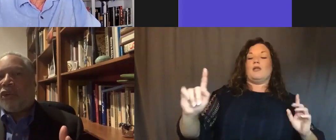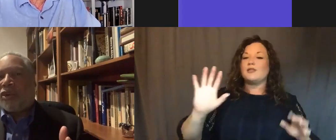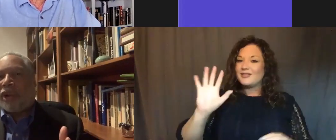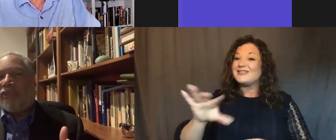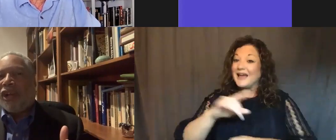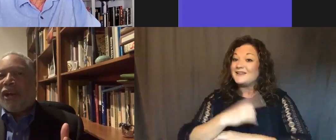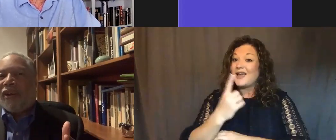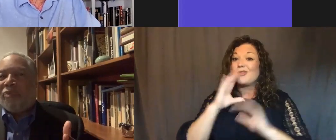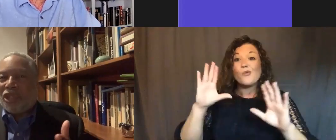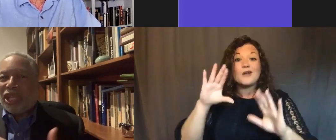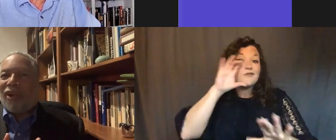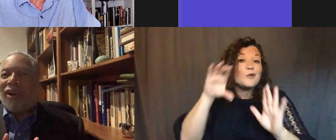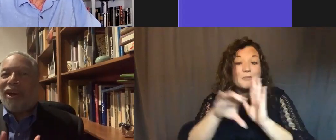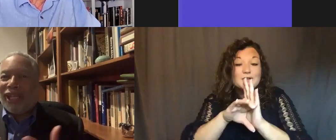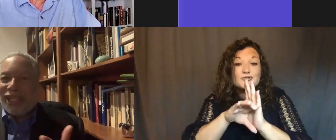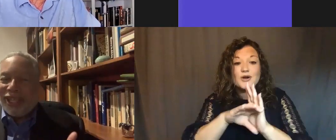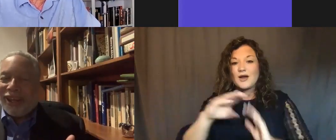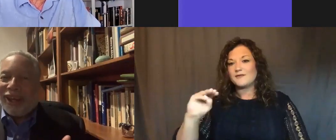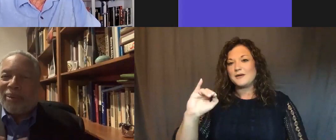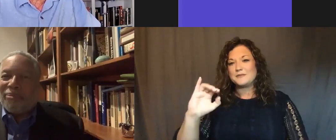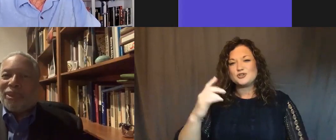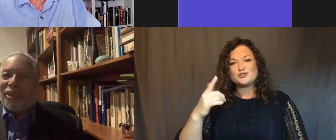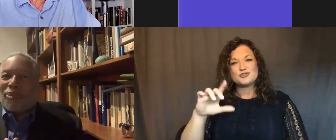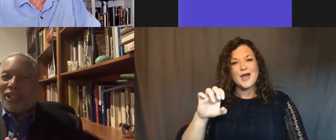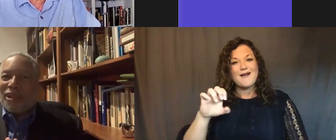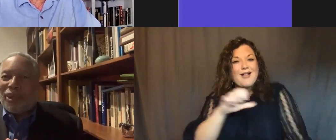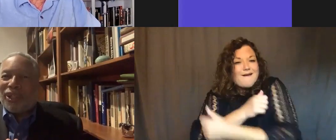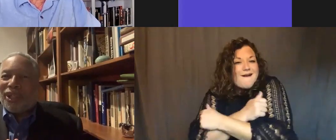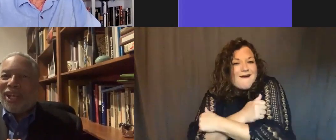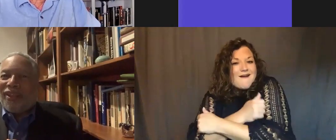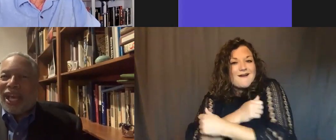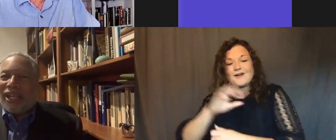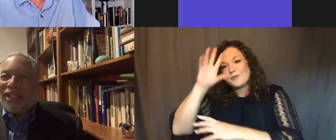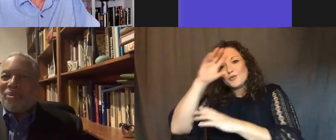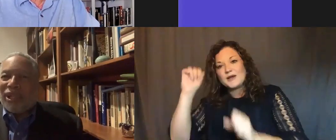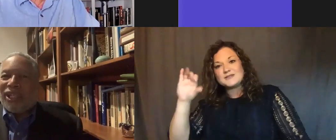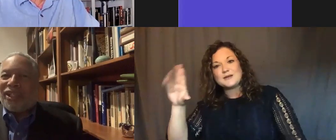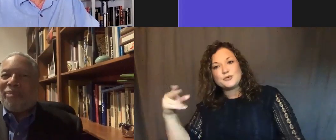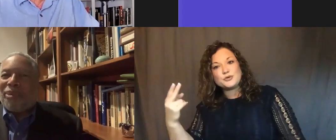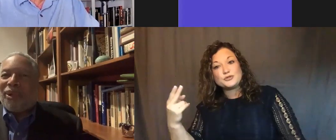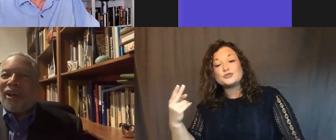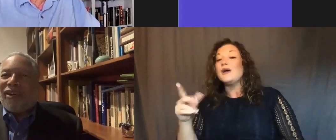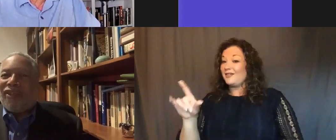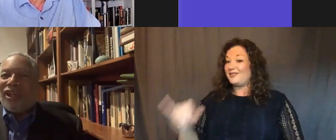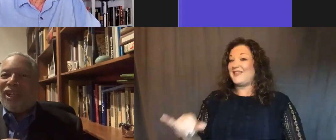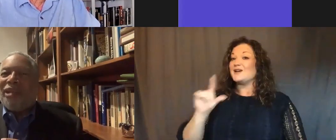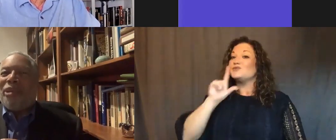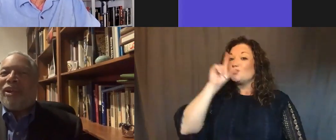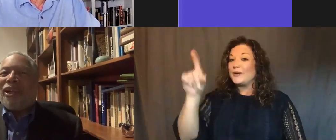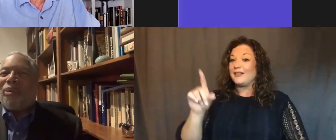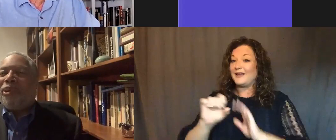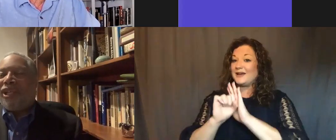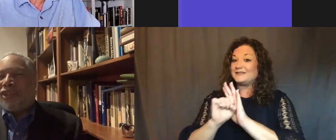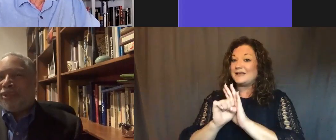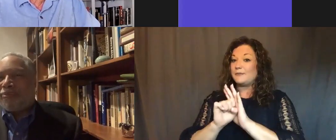wonderful photograph of Michelle hugging President Bush that is really a symbol of the